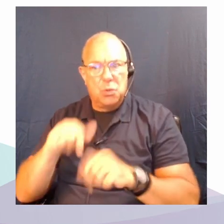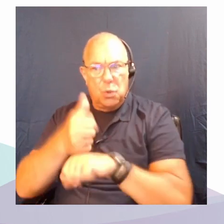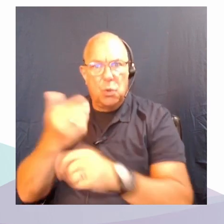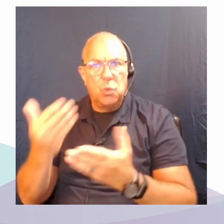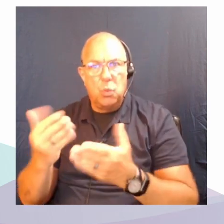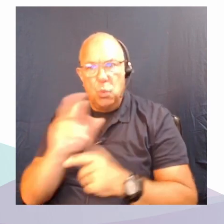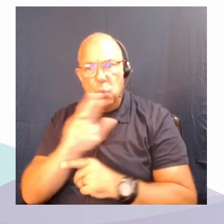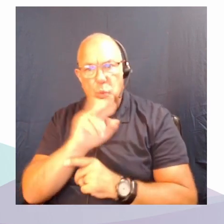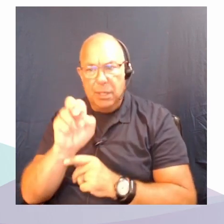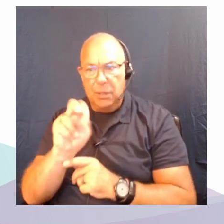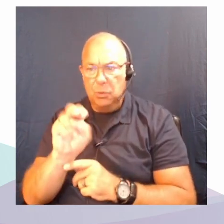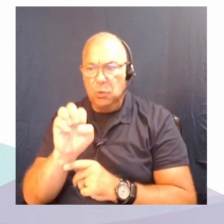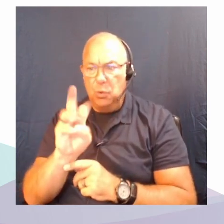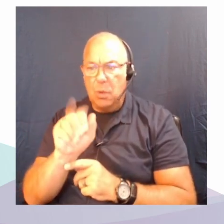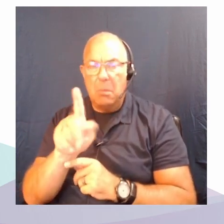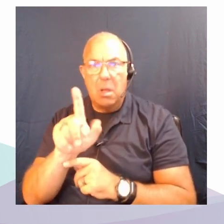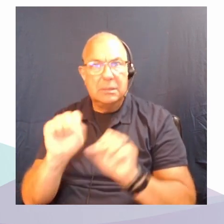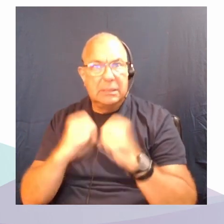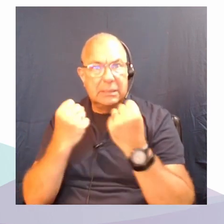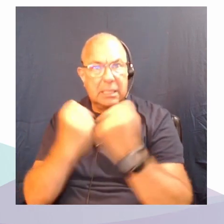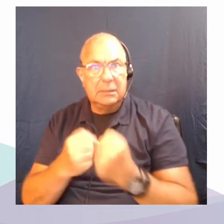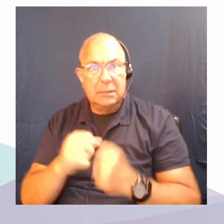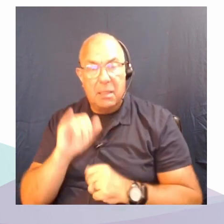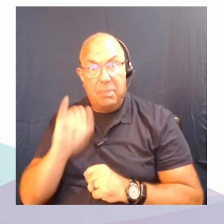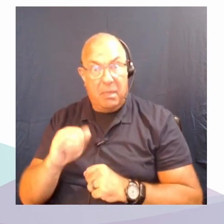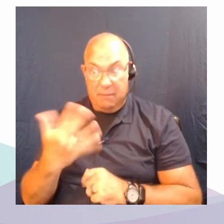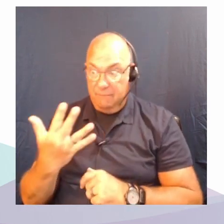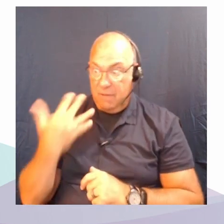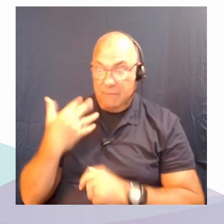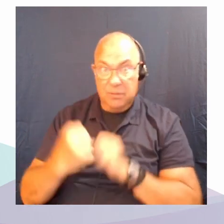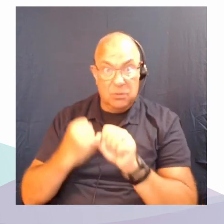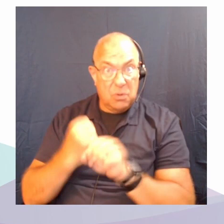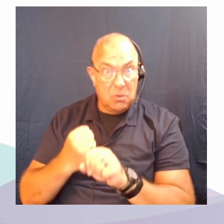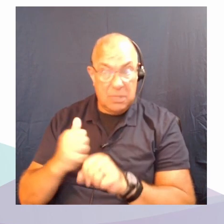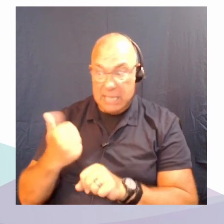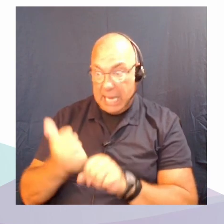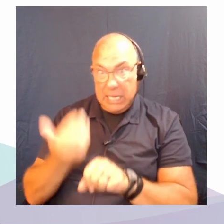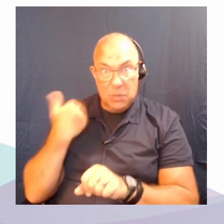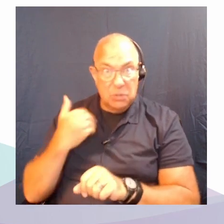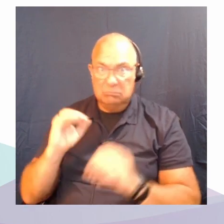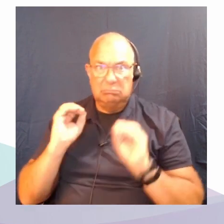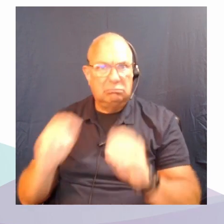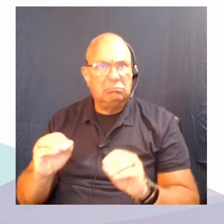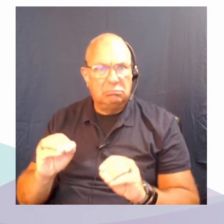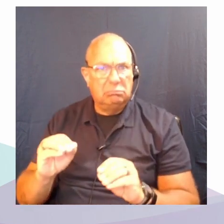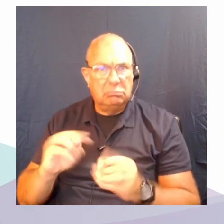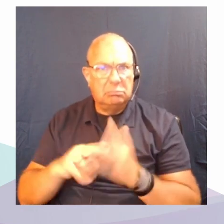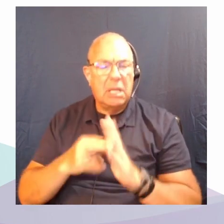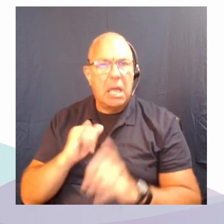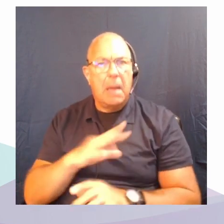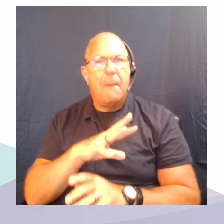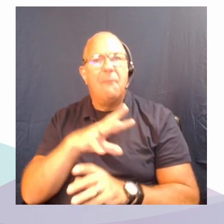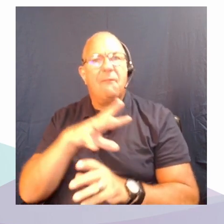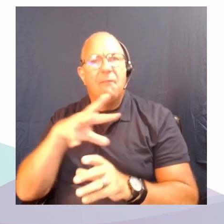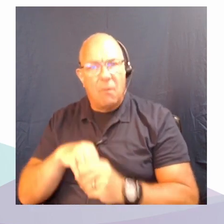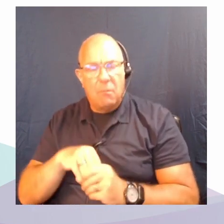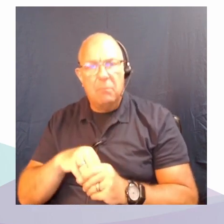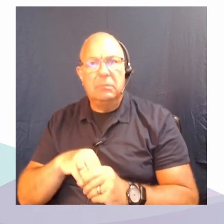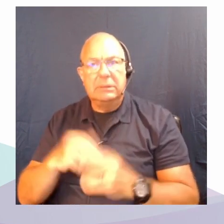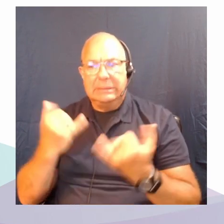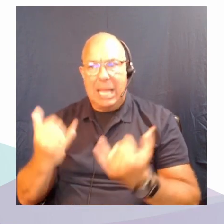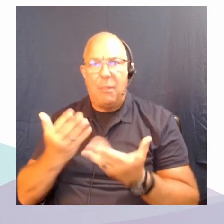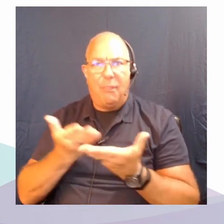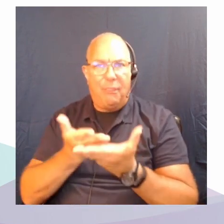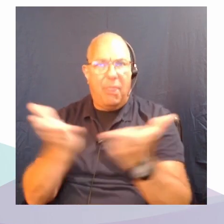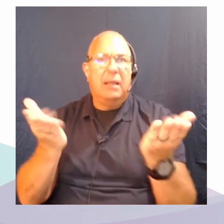something that existed five years ago 10 years ago it's just part of what is out there now at the